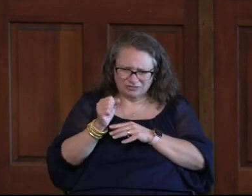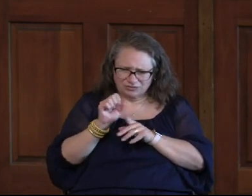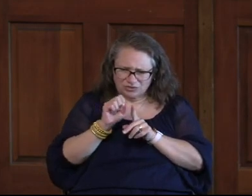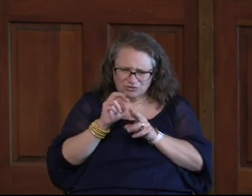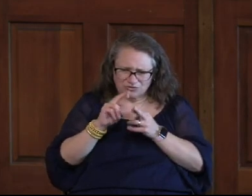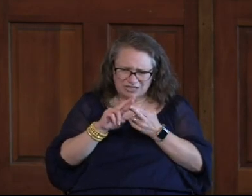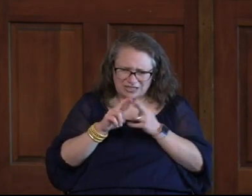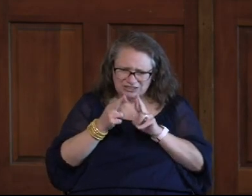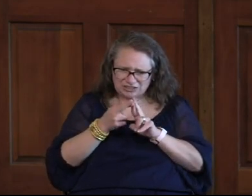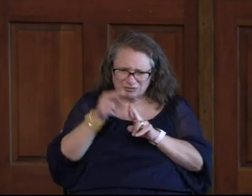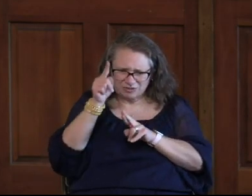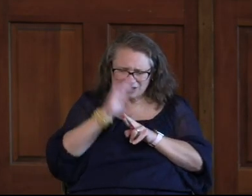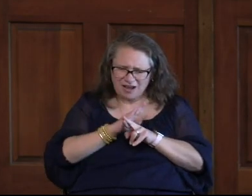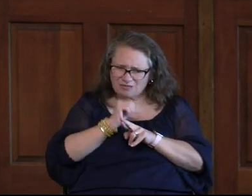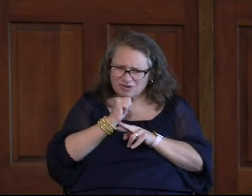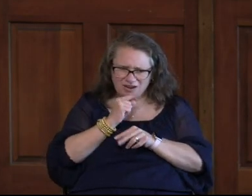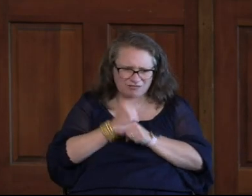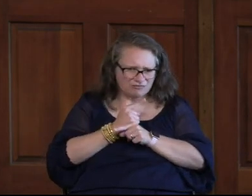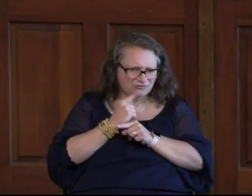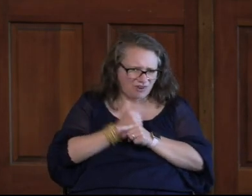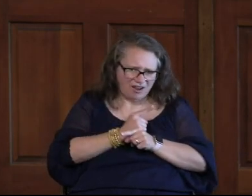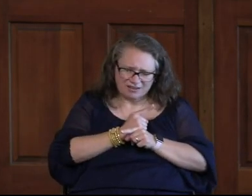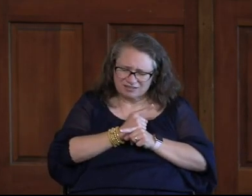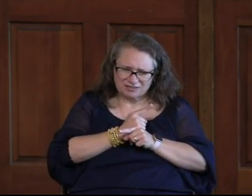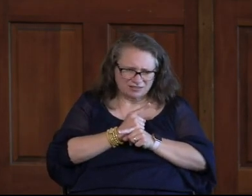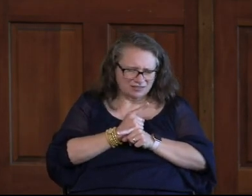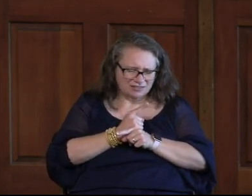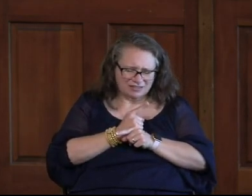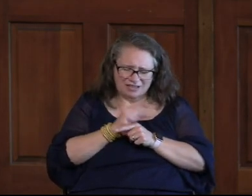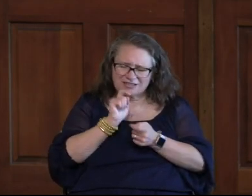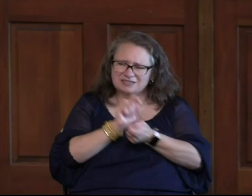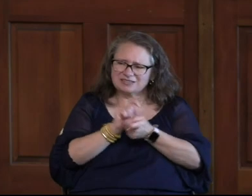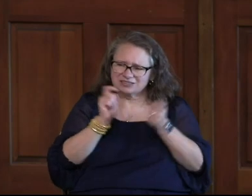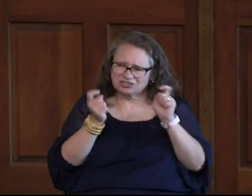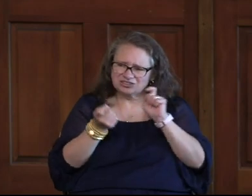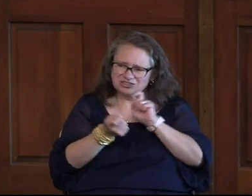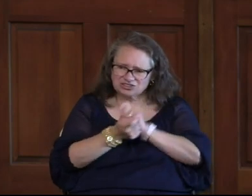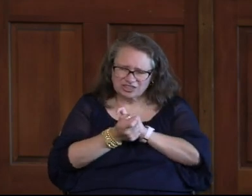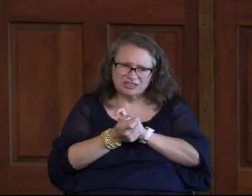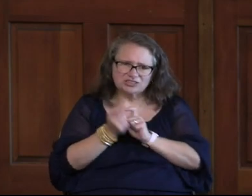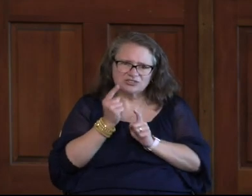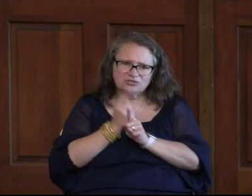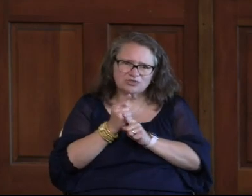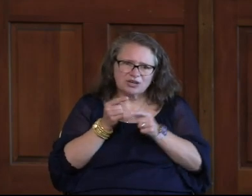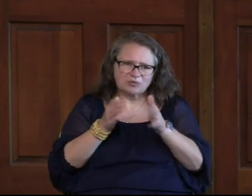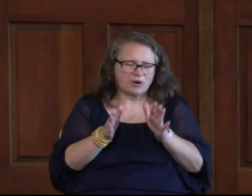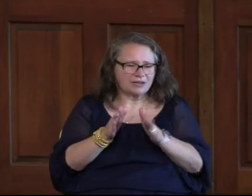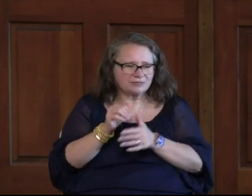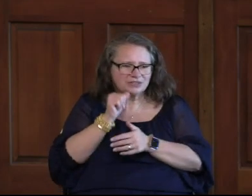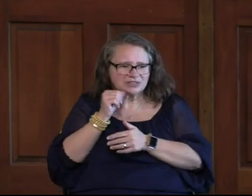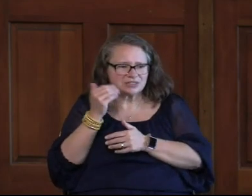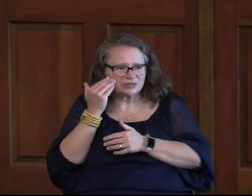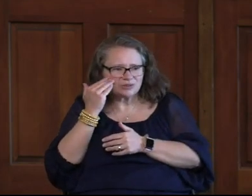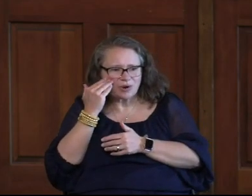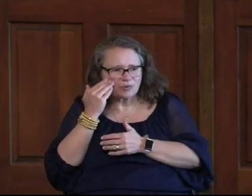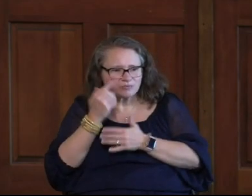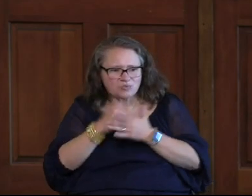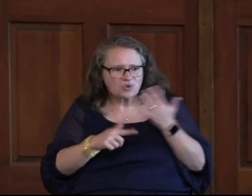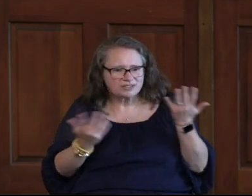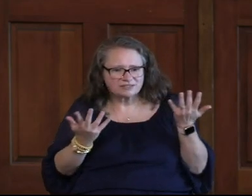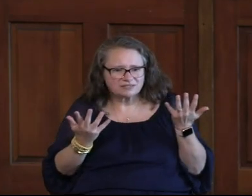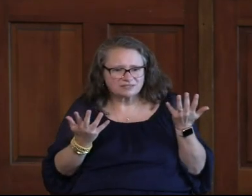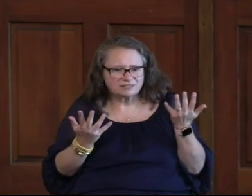relationship with God wasn't right. Something needed to be turned back the right way. But she didn't know what it was.